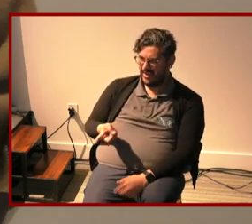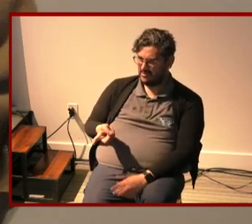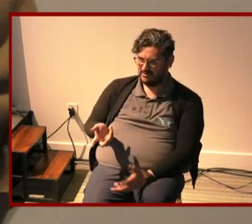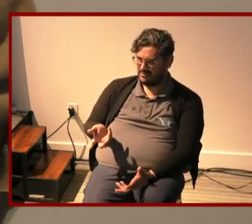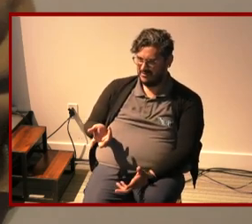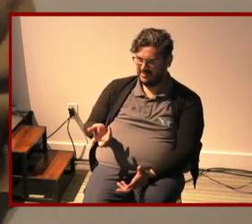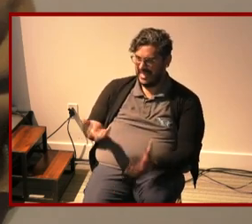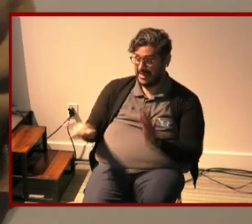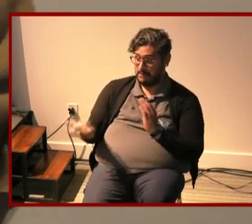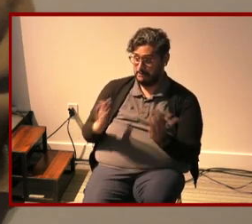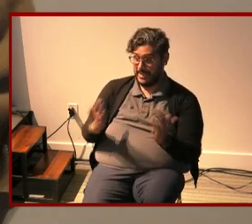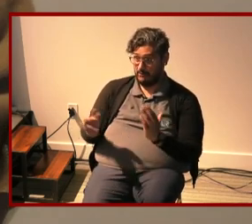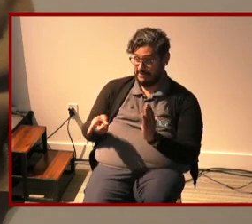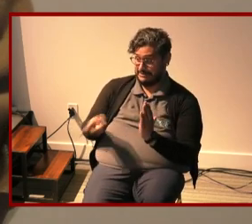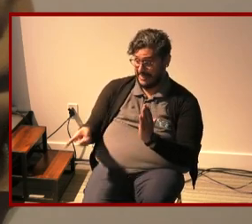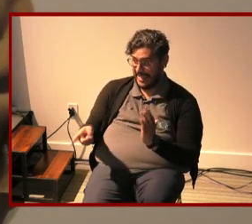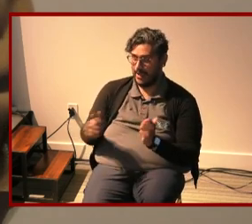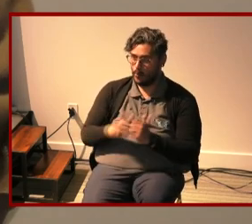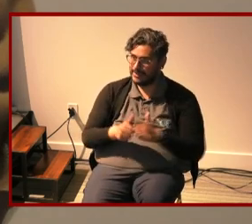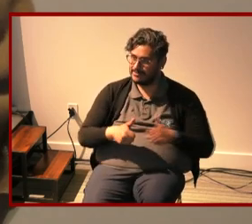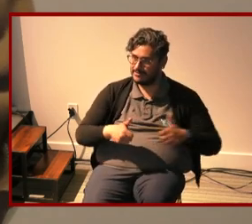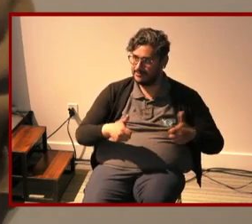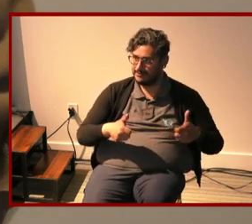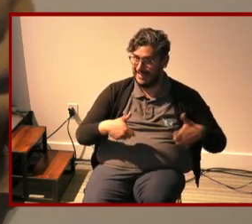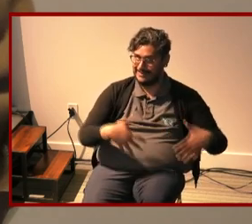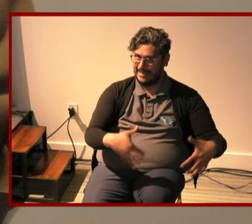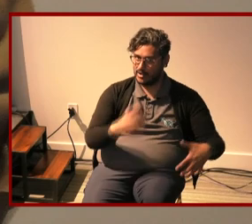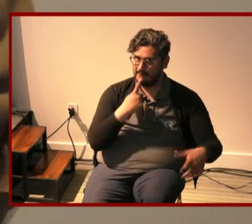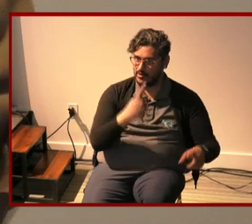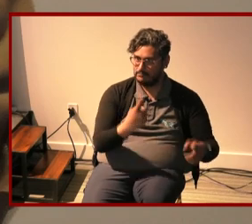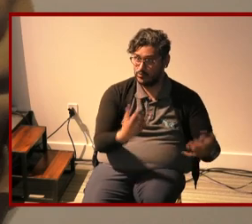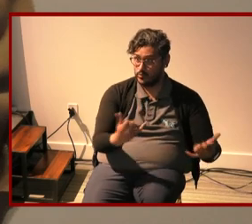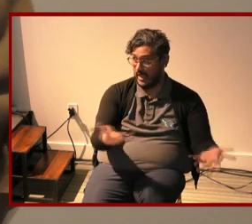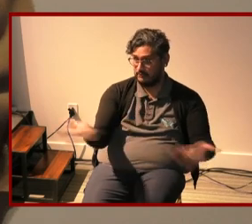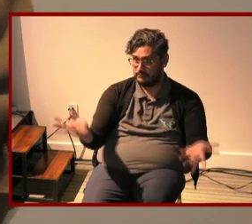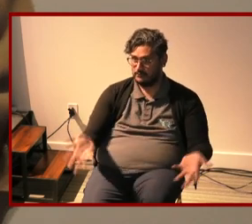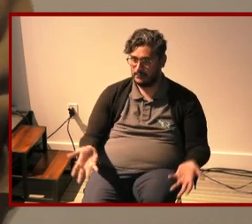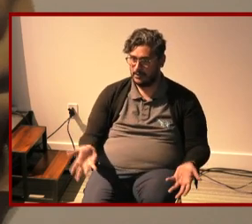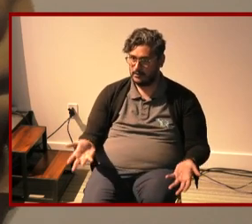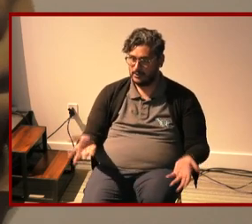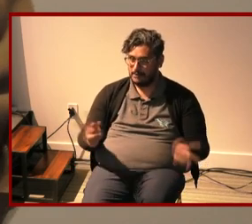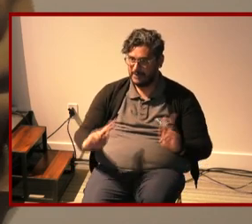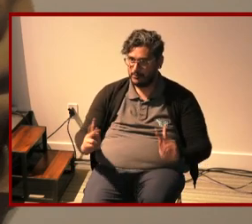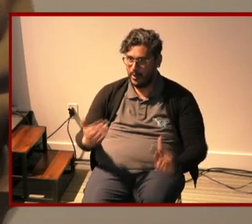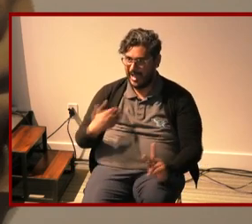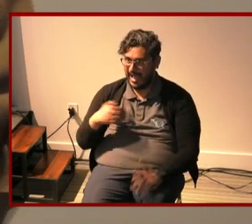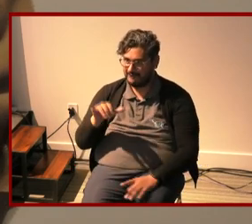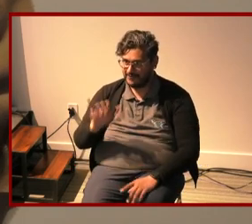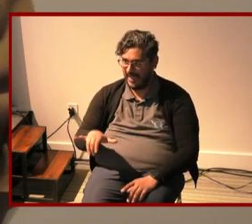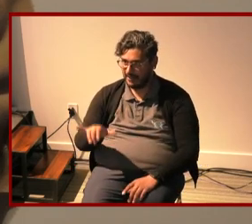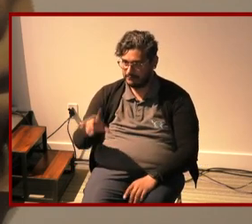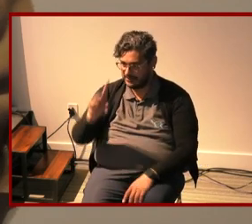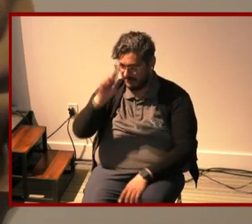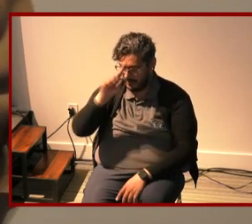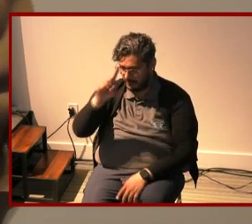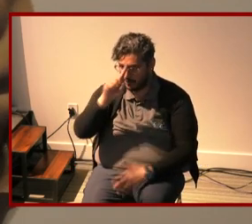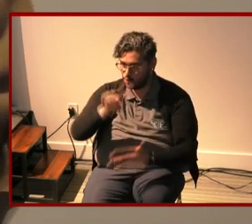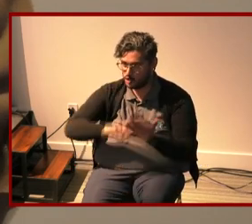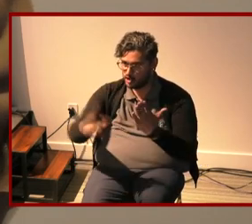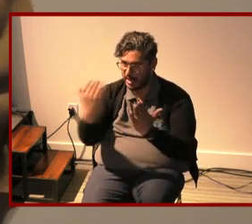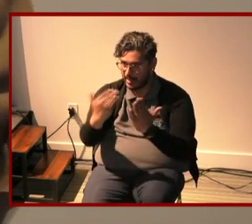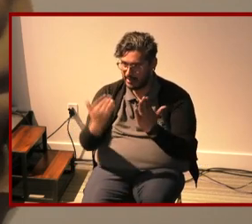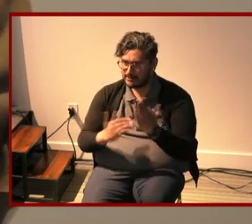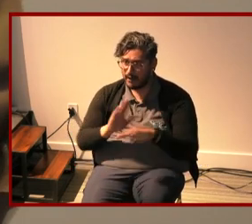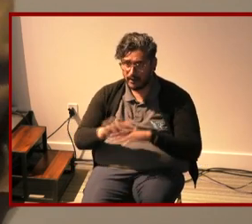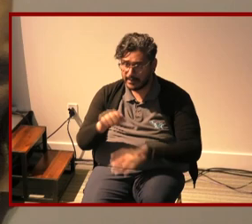comparing that with the anxiety of today where parents carry the cdc developmental milestones checklist on their on